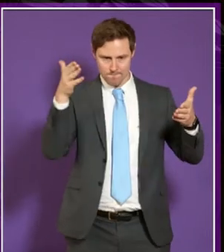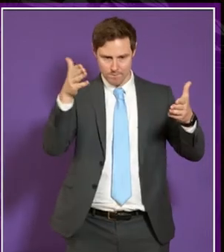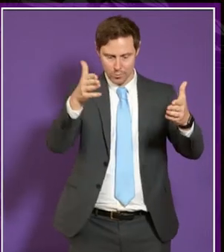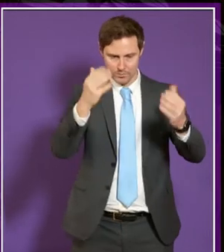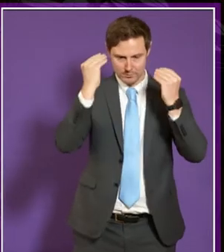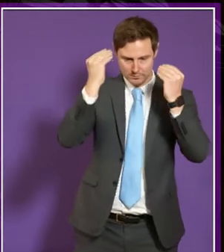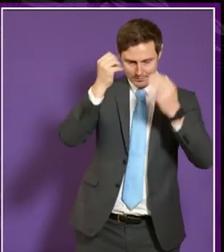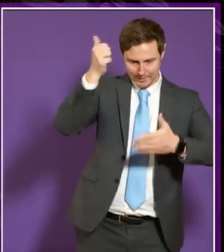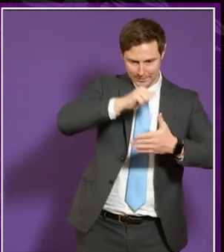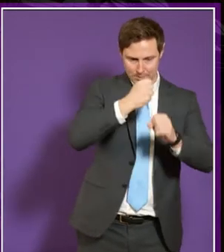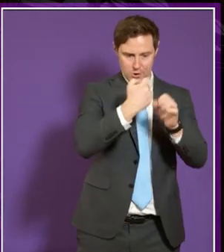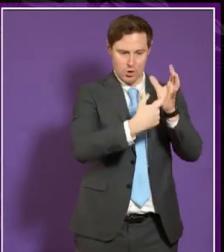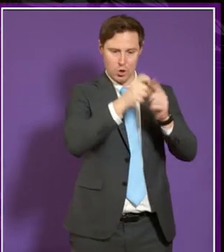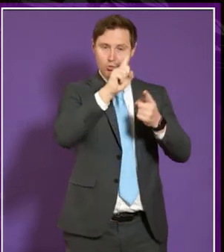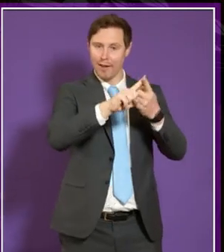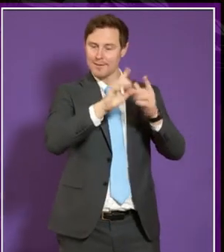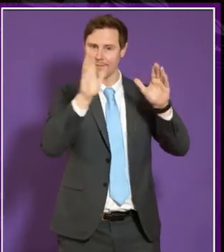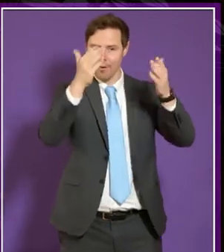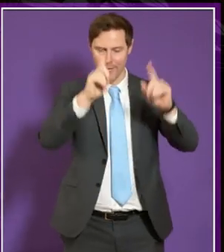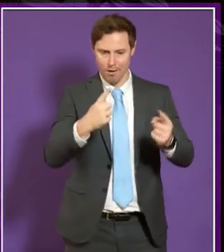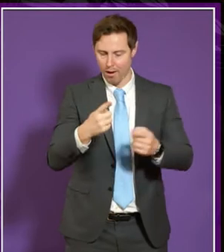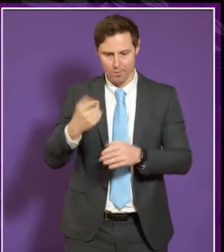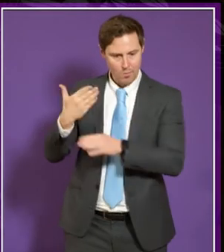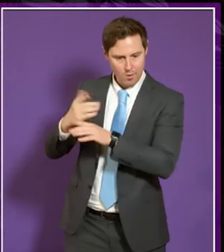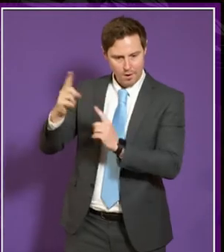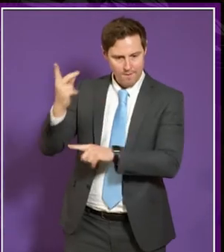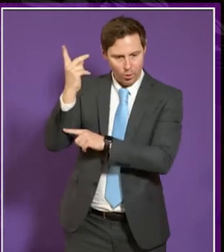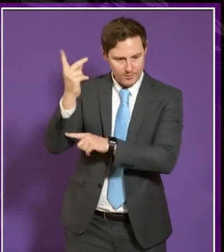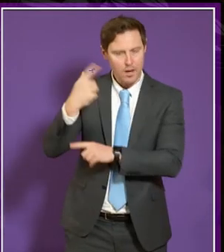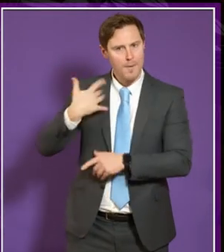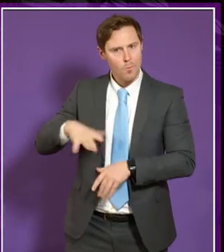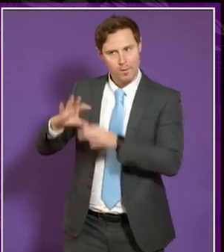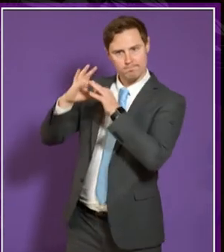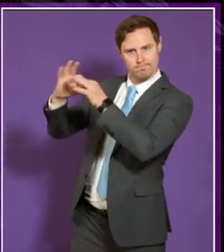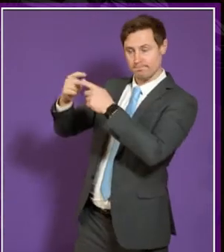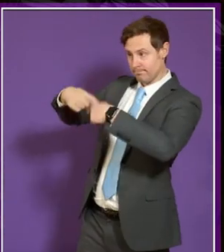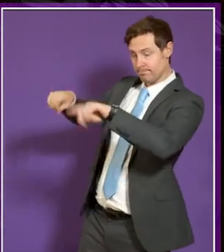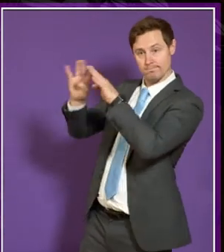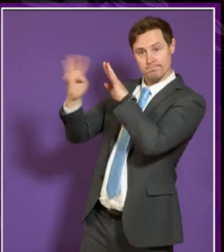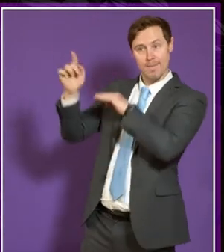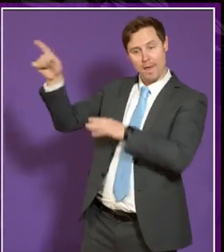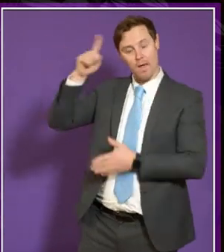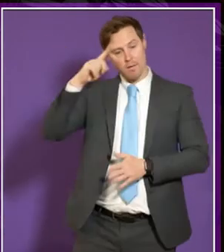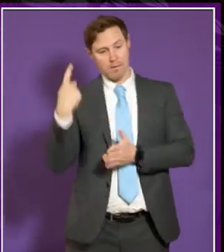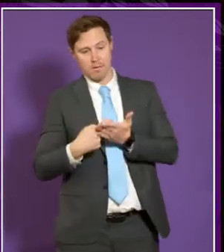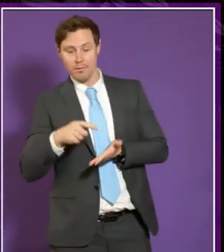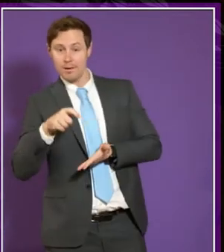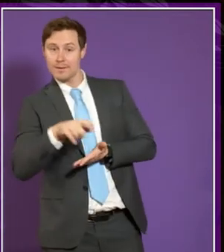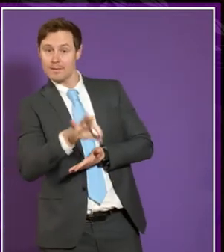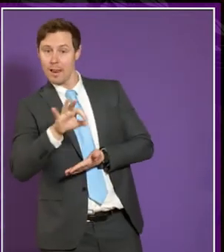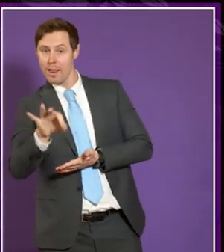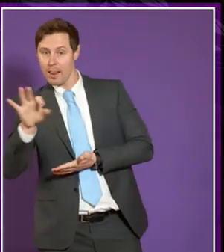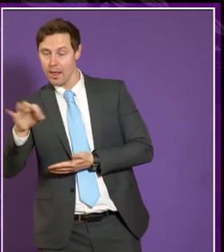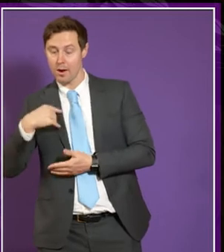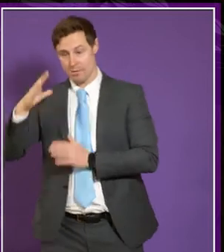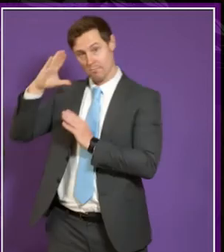so we've been working with them academic selectors you know to take that into consideration that it's not just about personal statement and sometimes it's